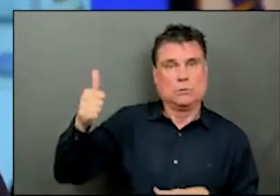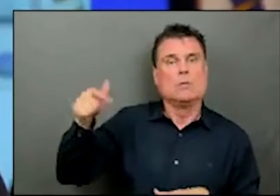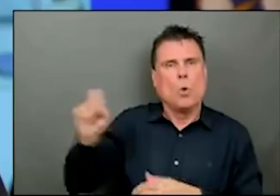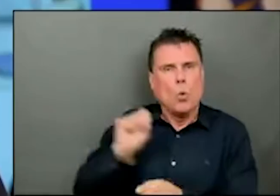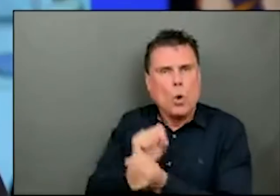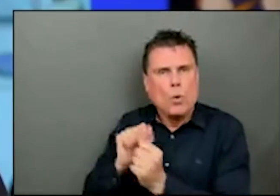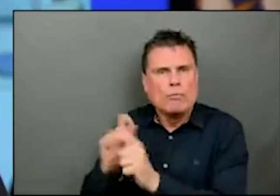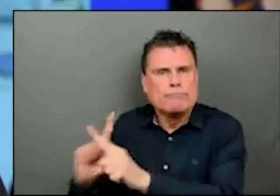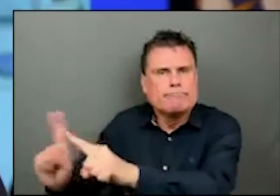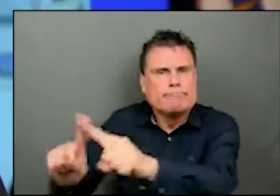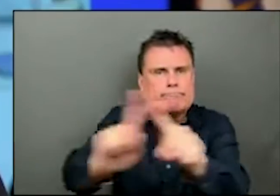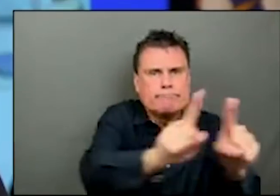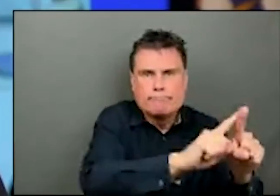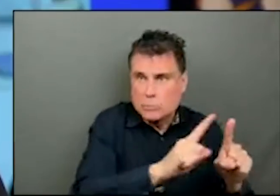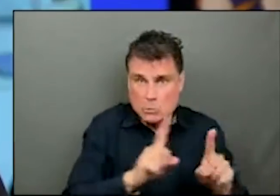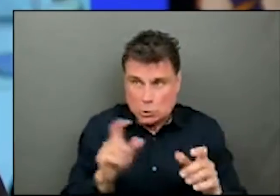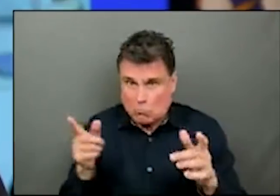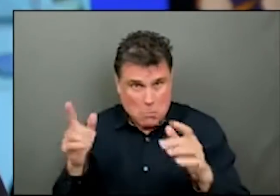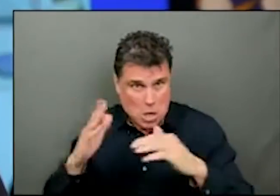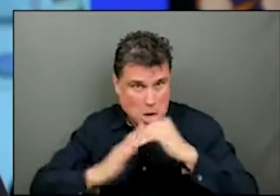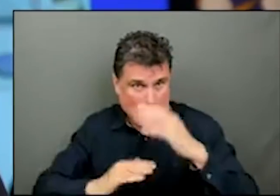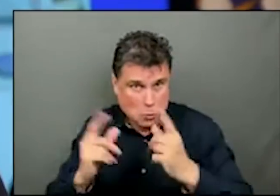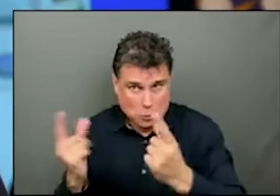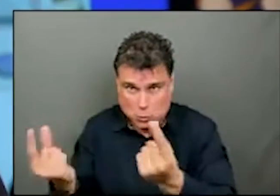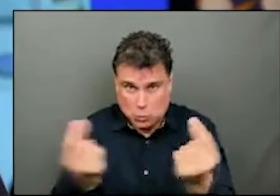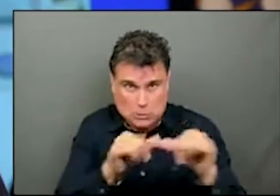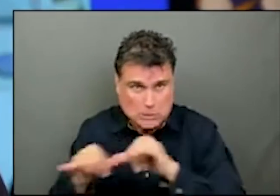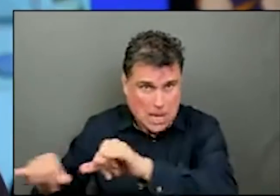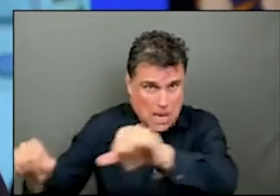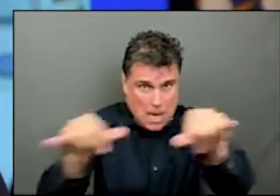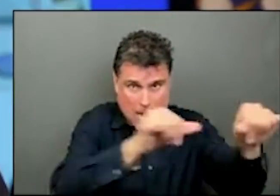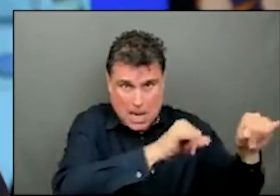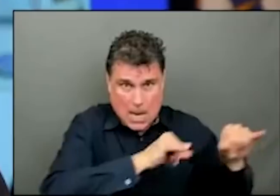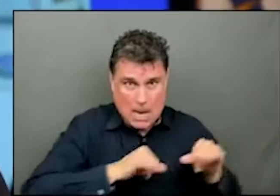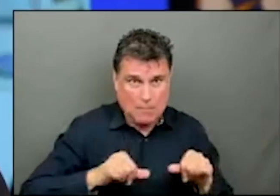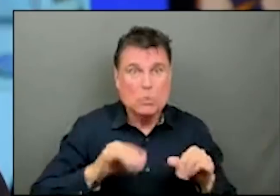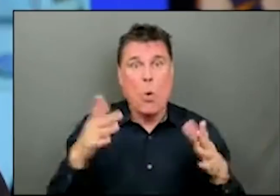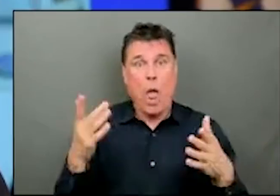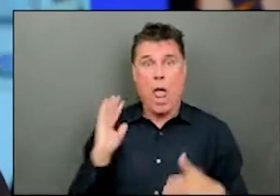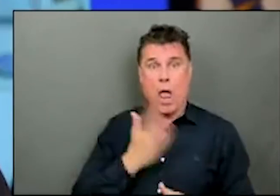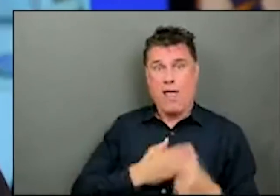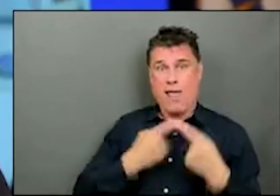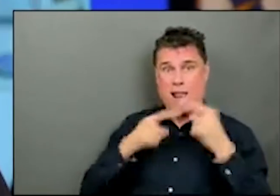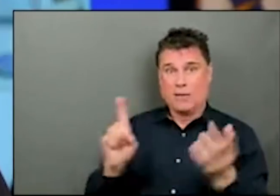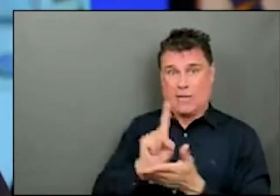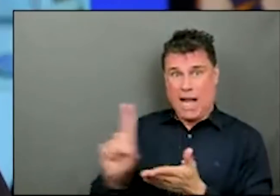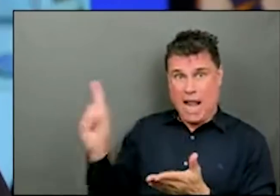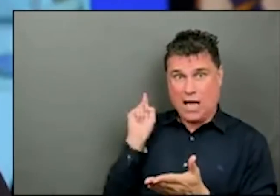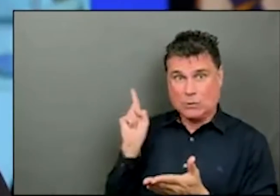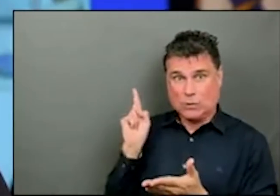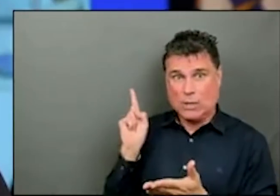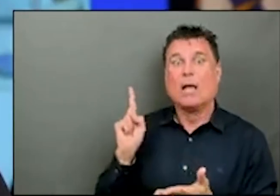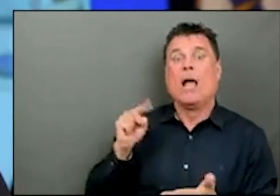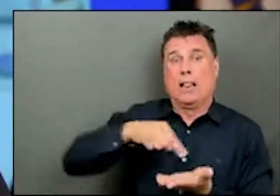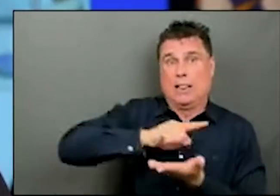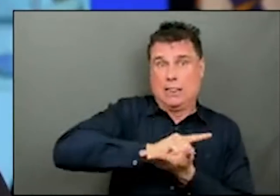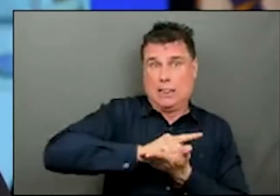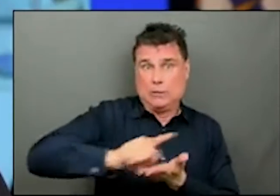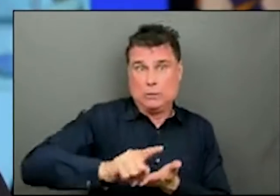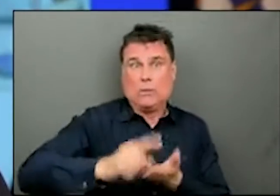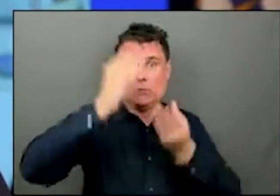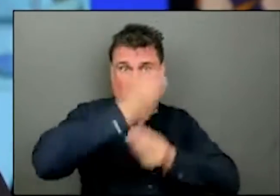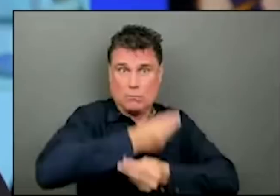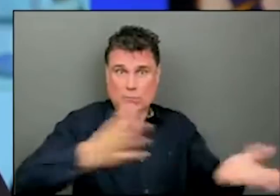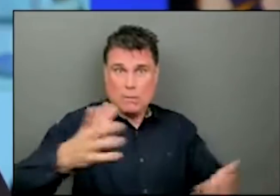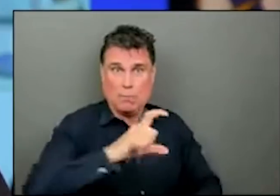appreciate that the time between announcement and delivery is frustrating for people, but I also understand that people are responding.